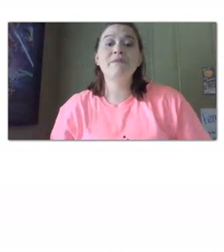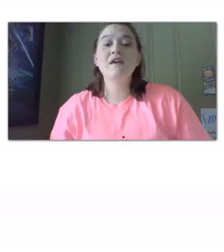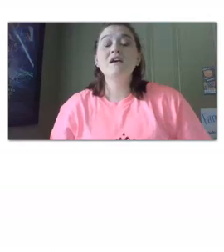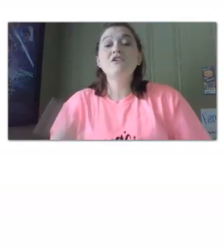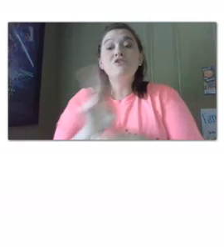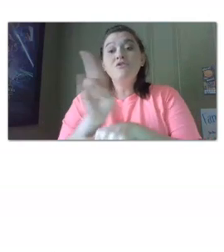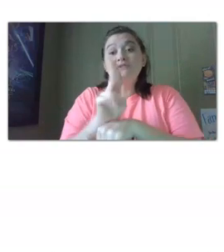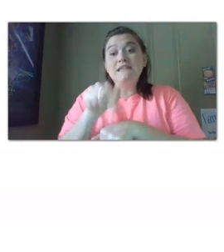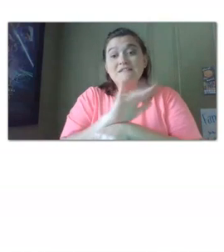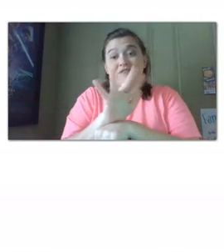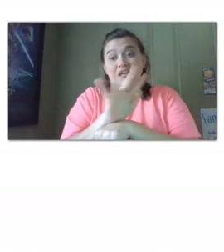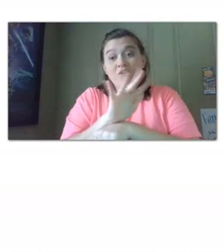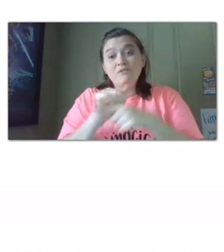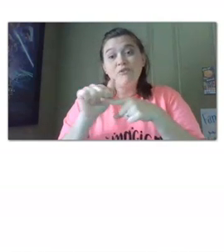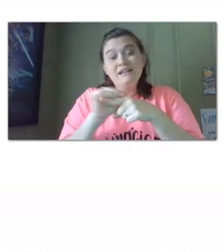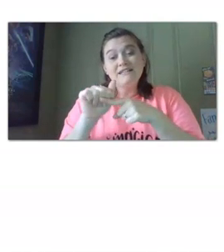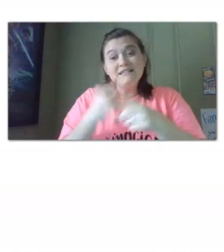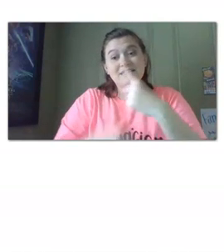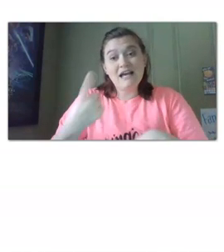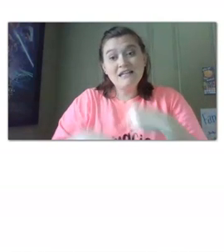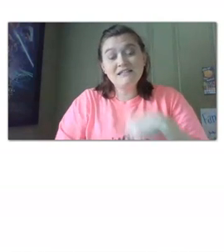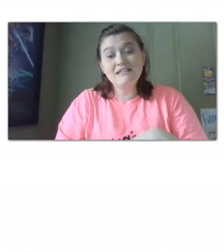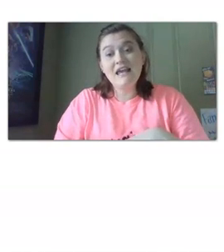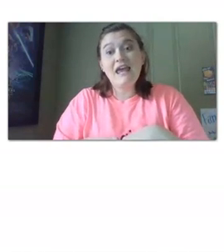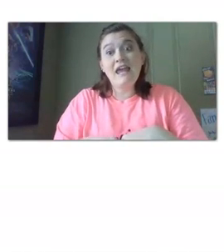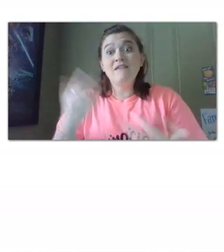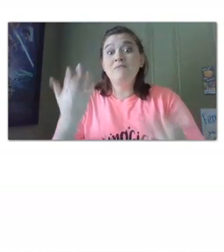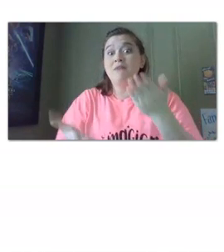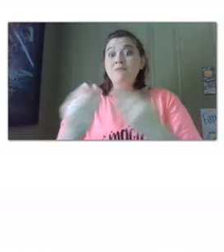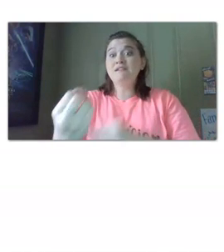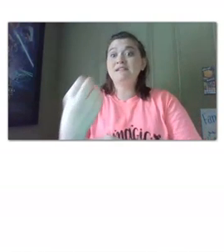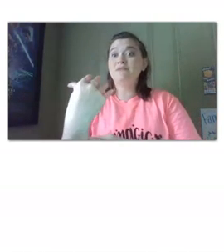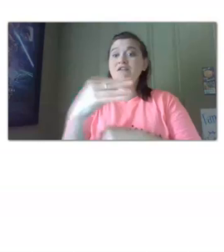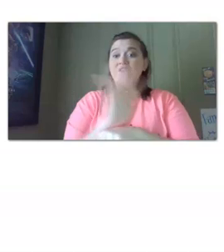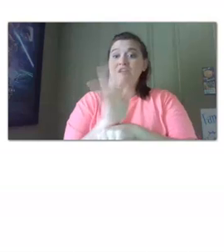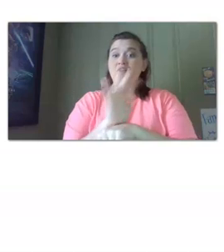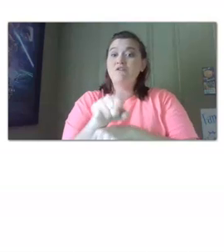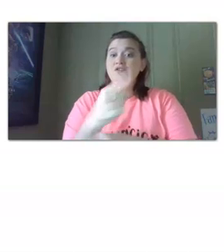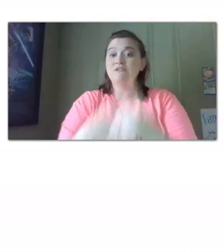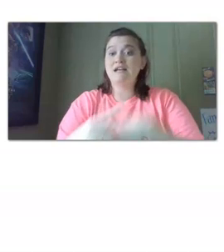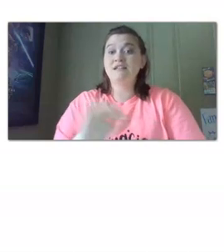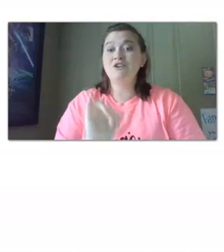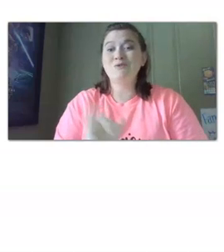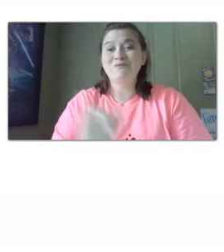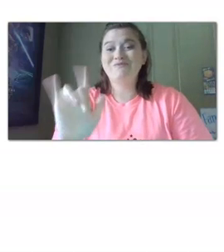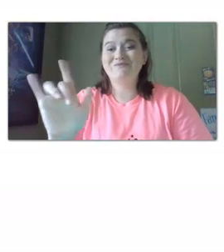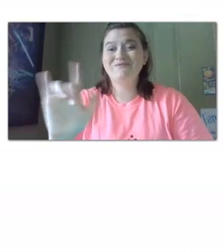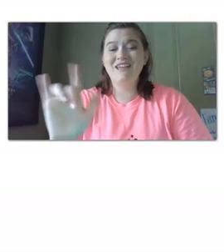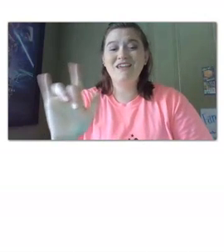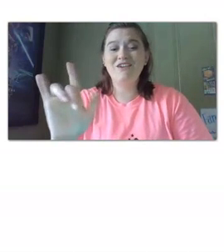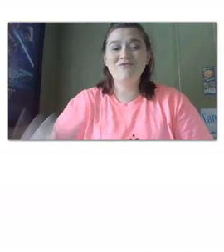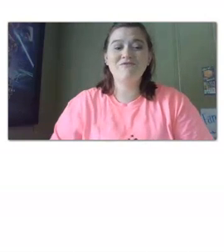okay you use this video to practice the signs and then maybe send me a video of you signing too